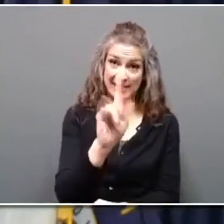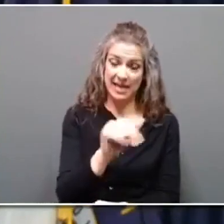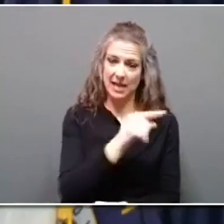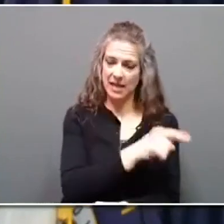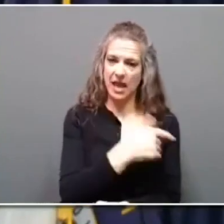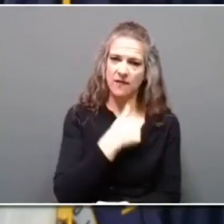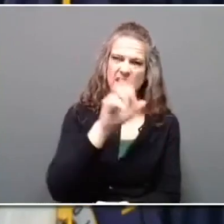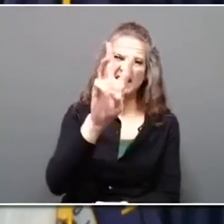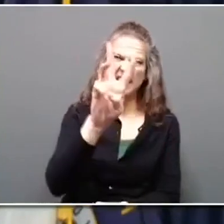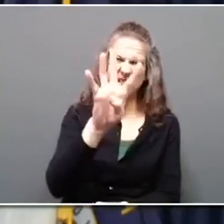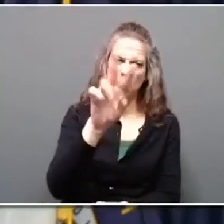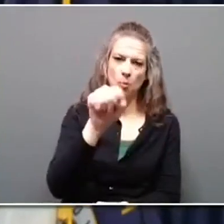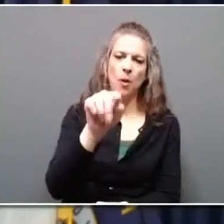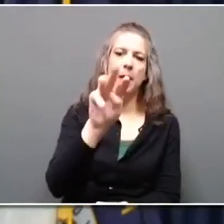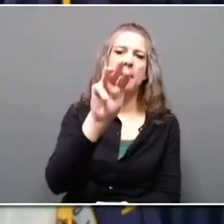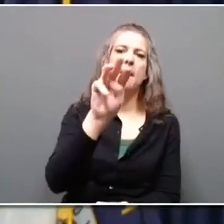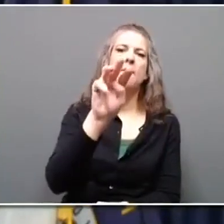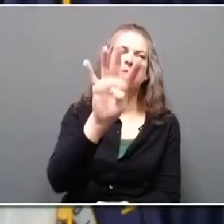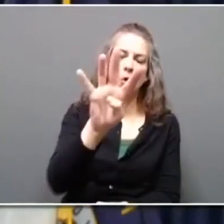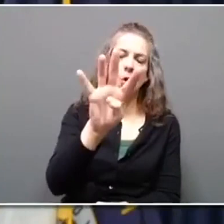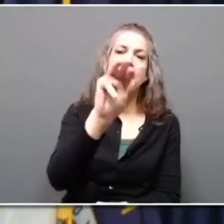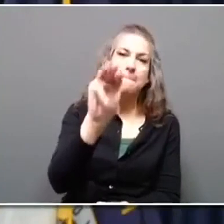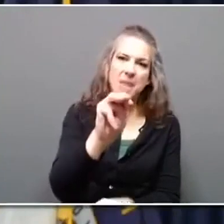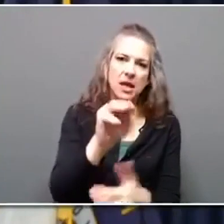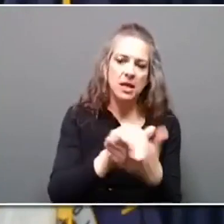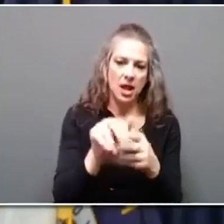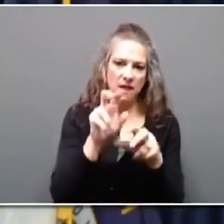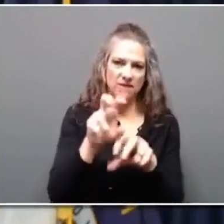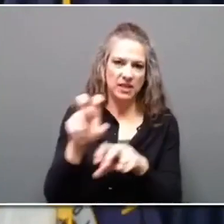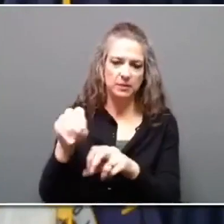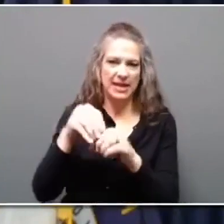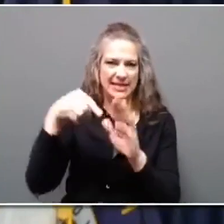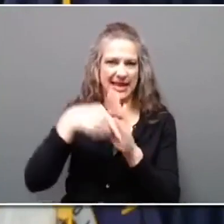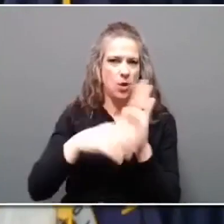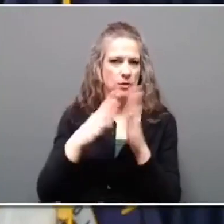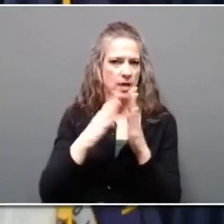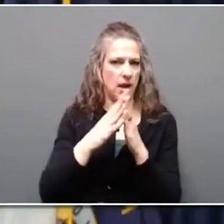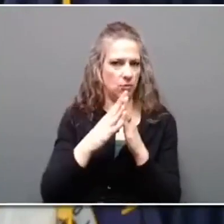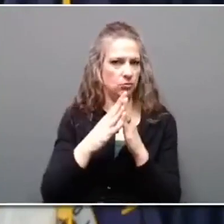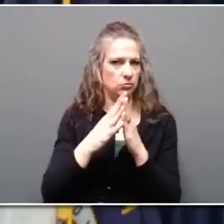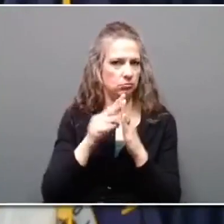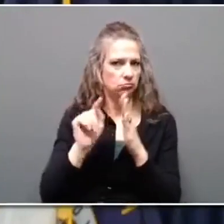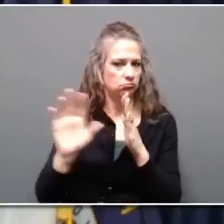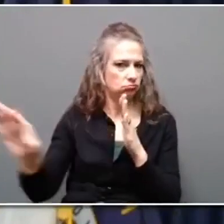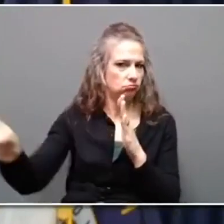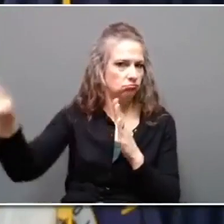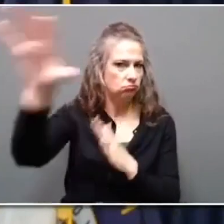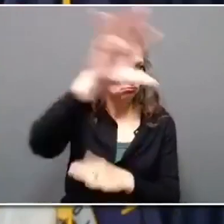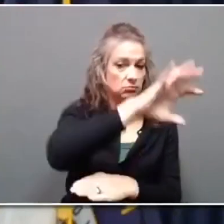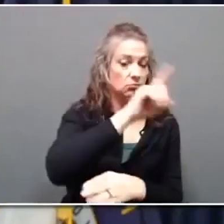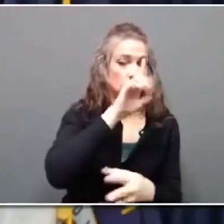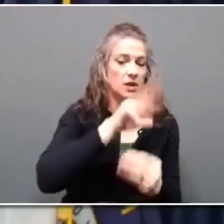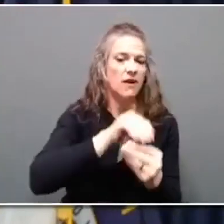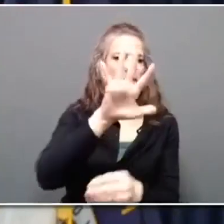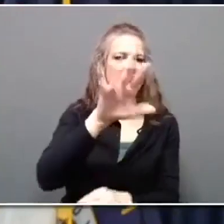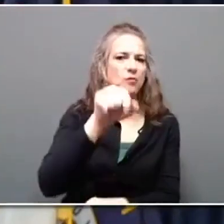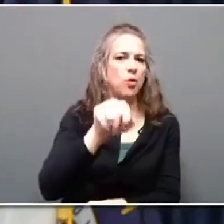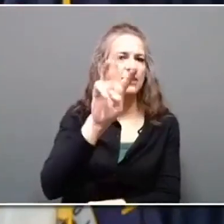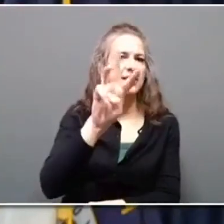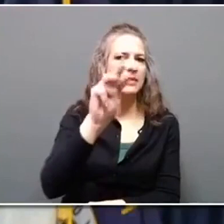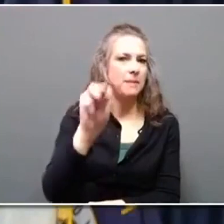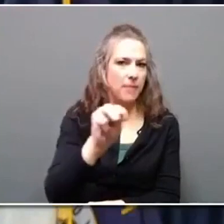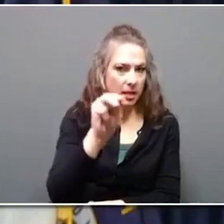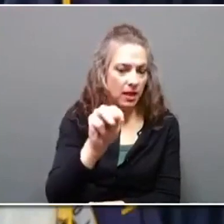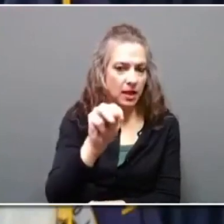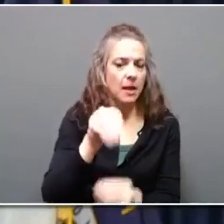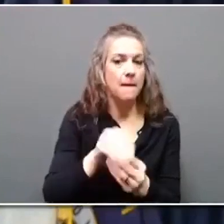million in investment in downtown commercial districts. This total represents $5.6 million in